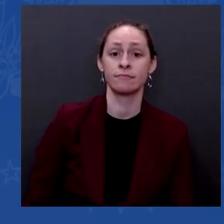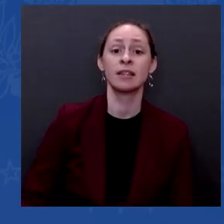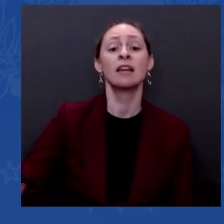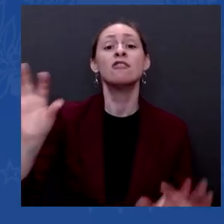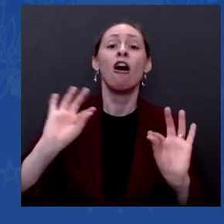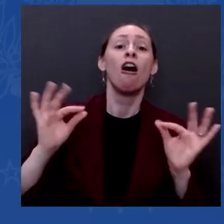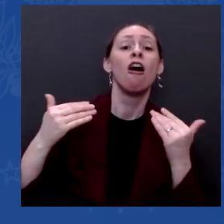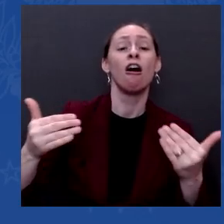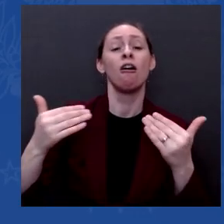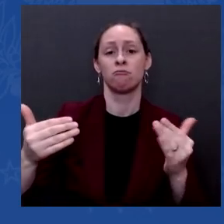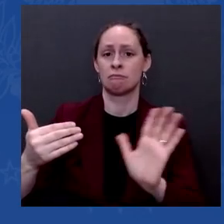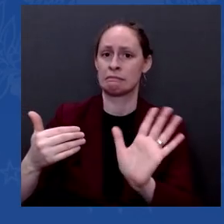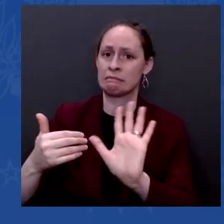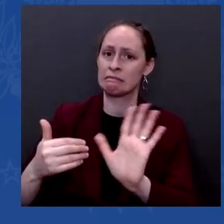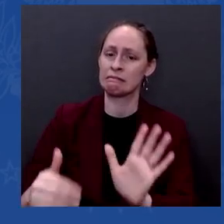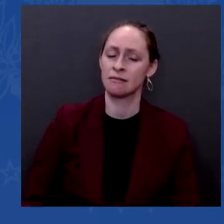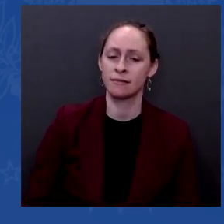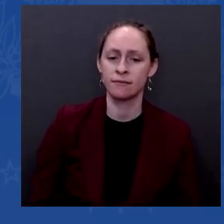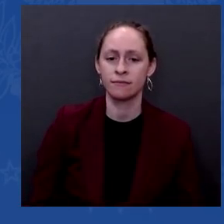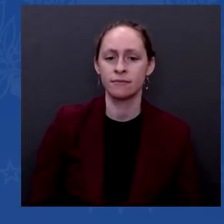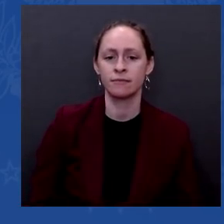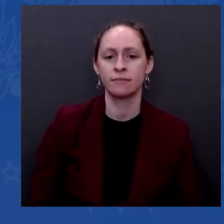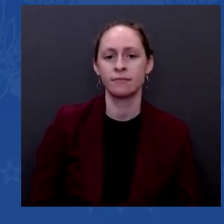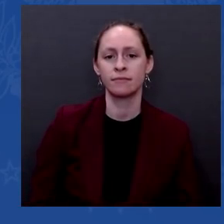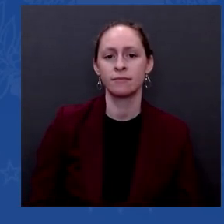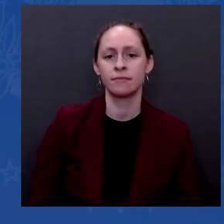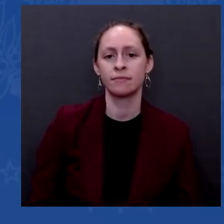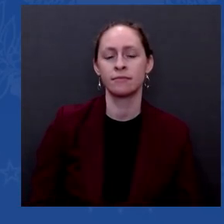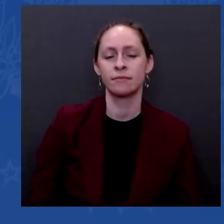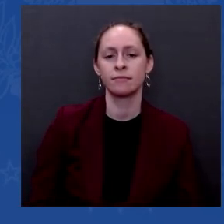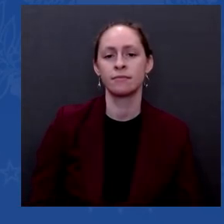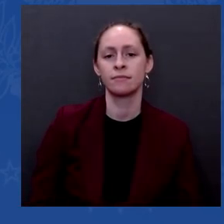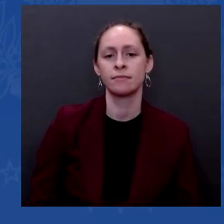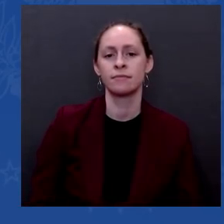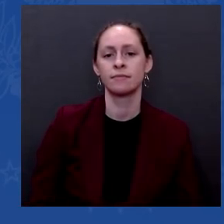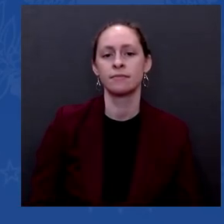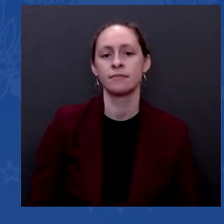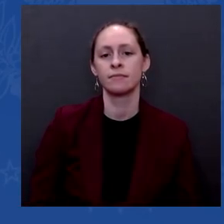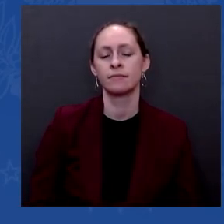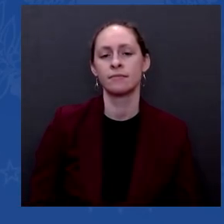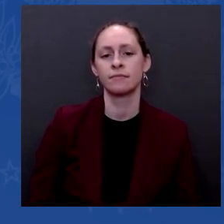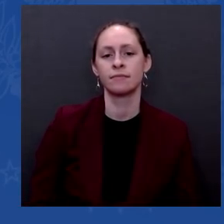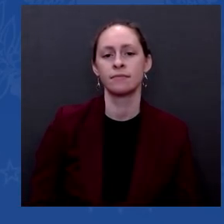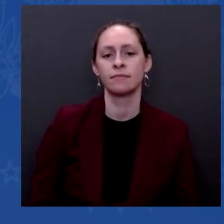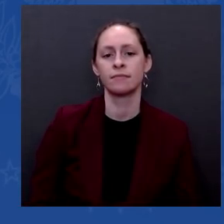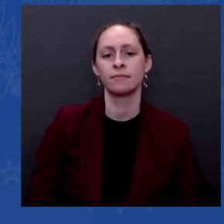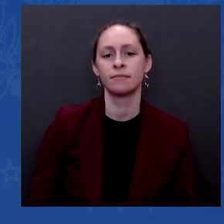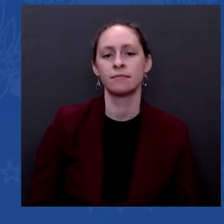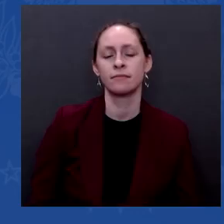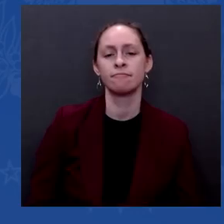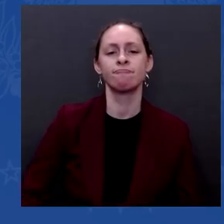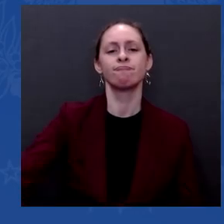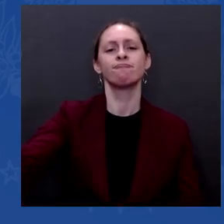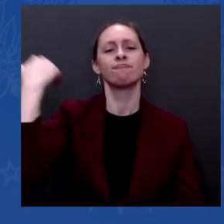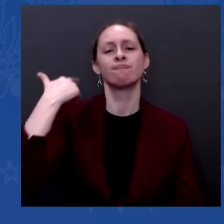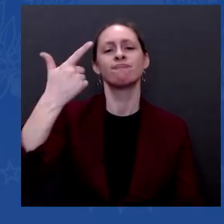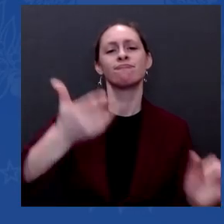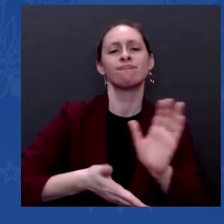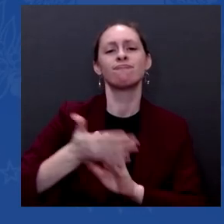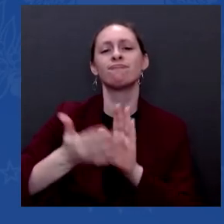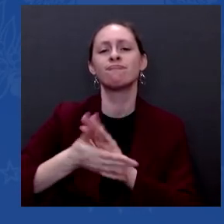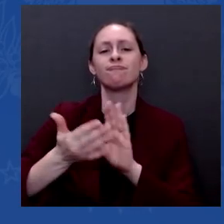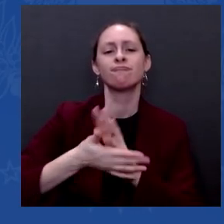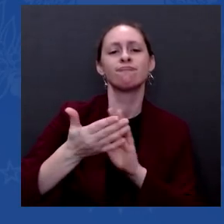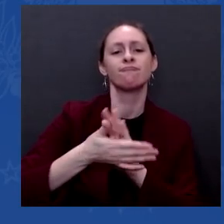Utah, you campaigned and you ran on a return to civility. And I know that you dispute the characterization that you called